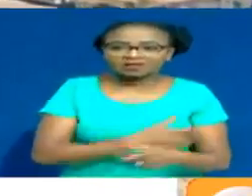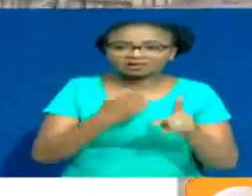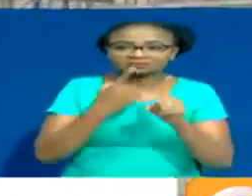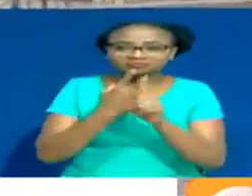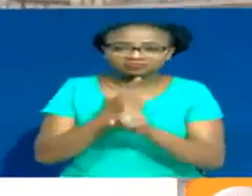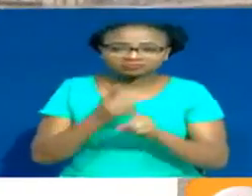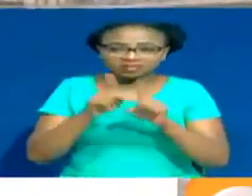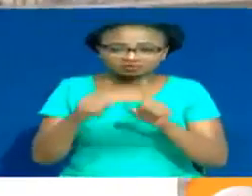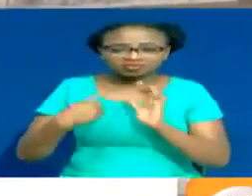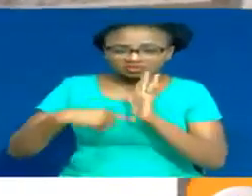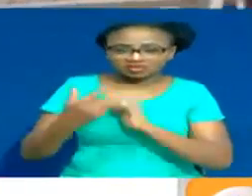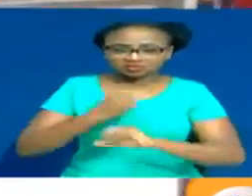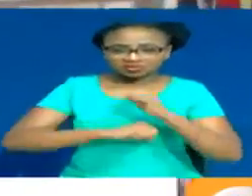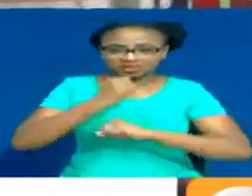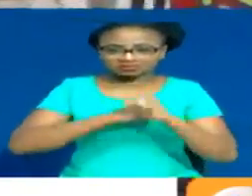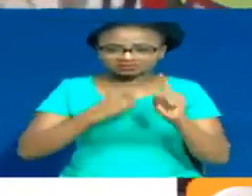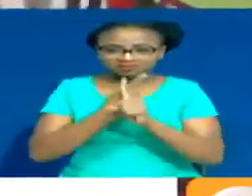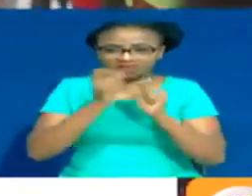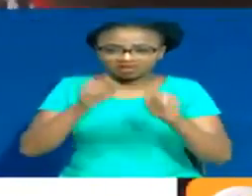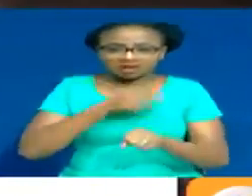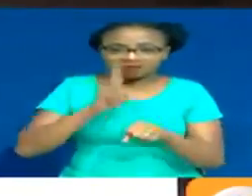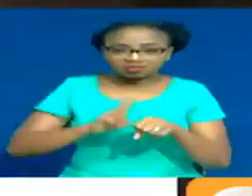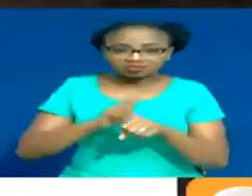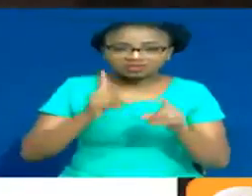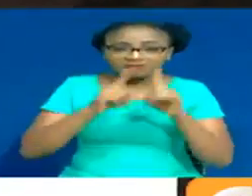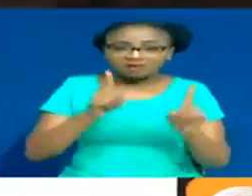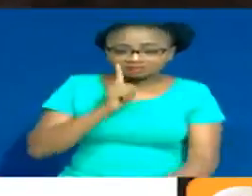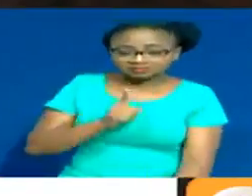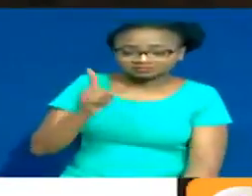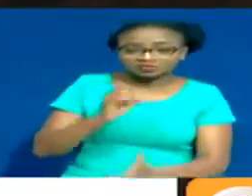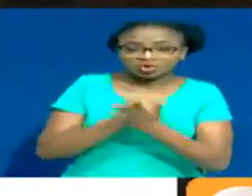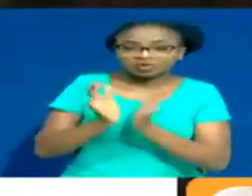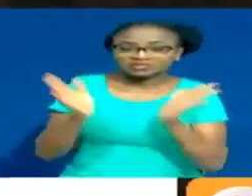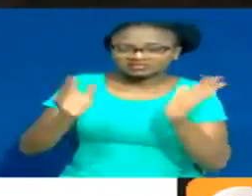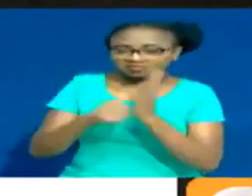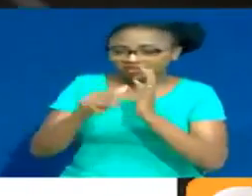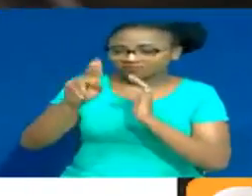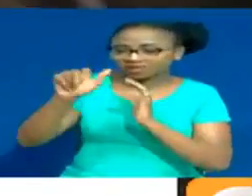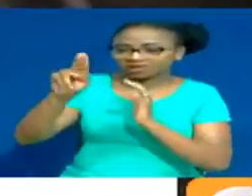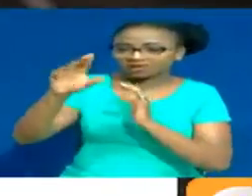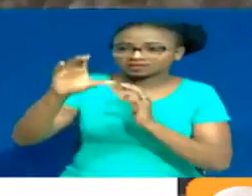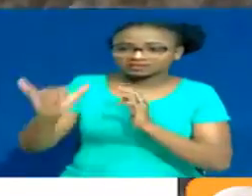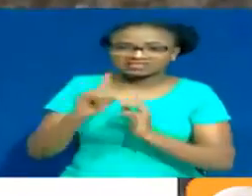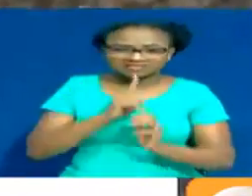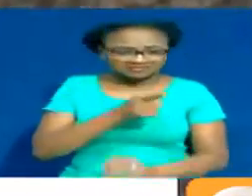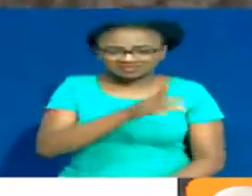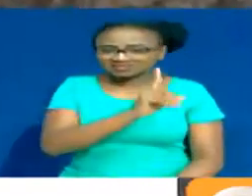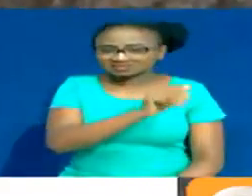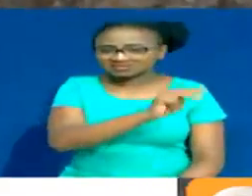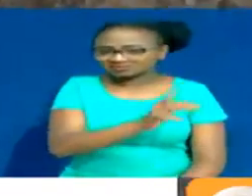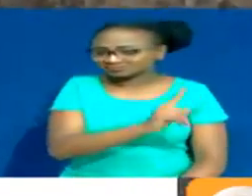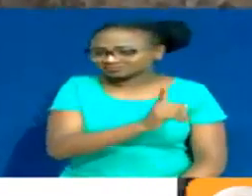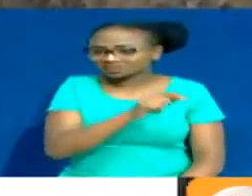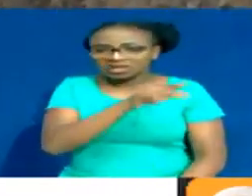activities. But the Auditor General, Nansigadangu, is now pouring cold water on the dam whose